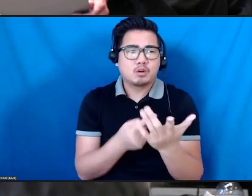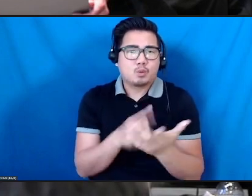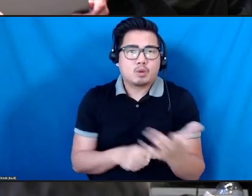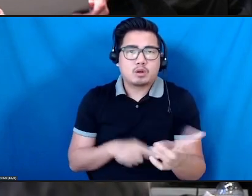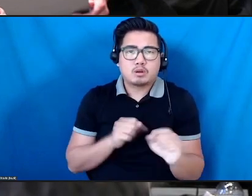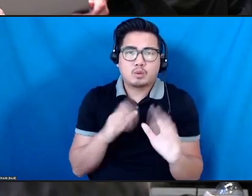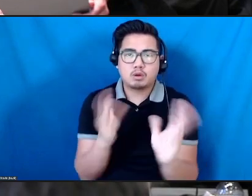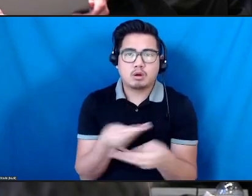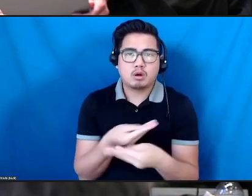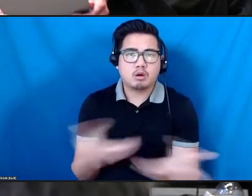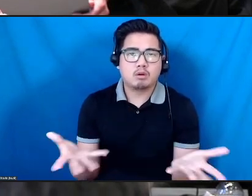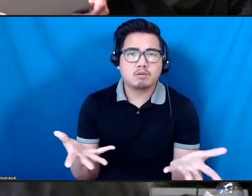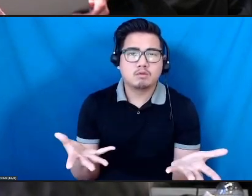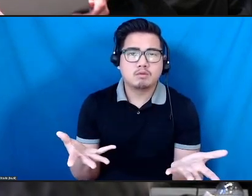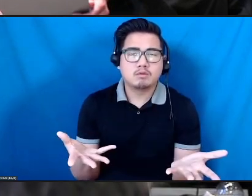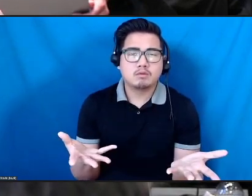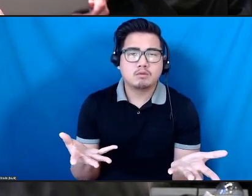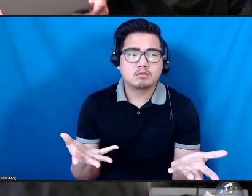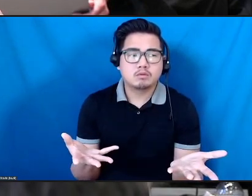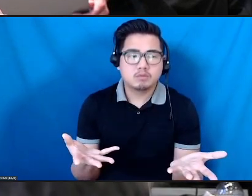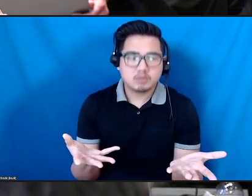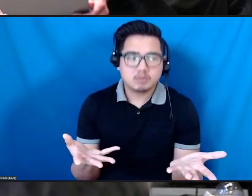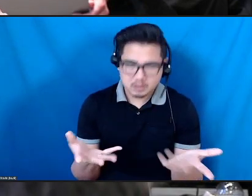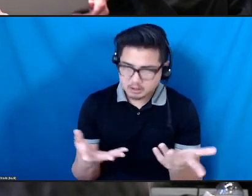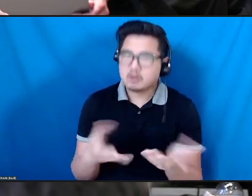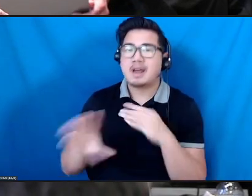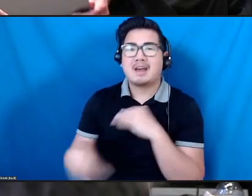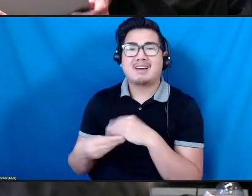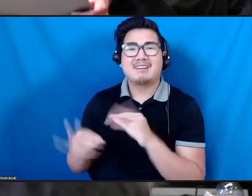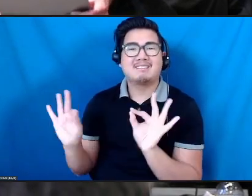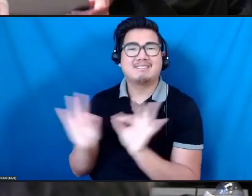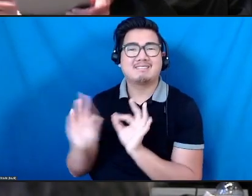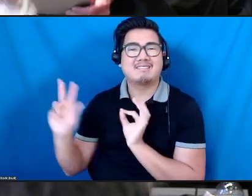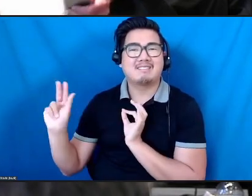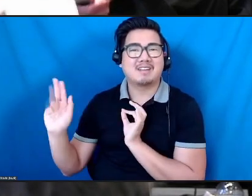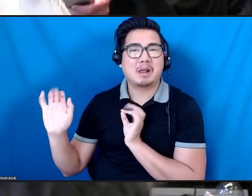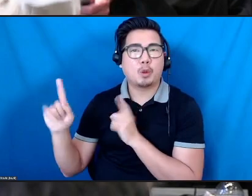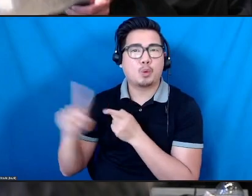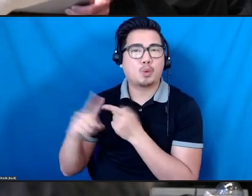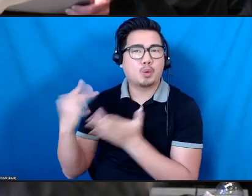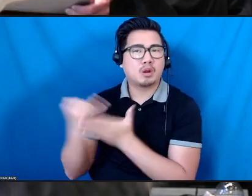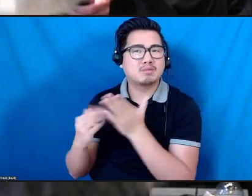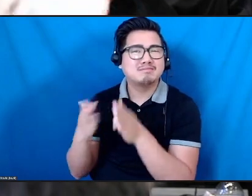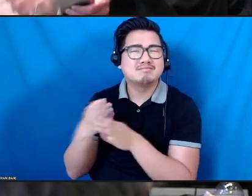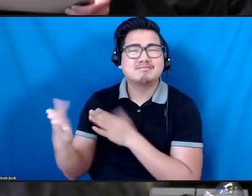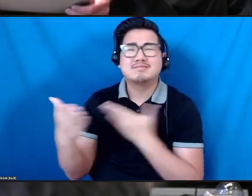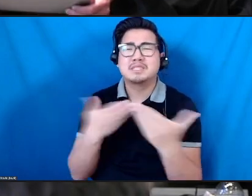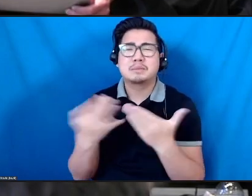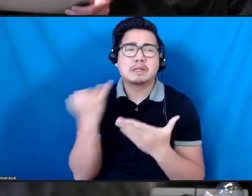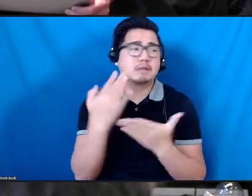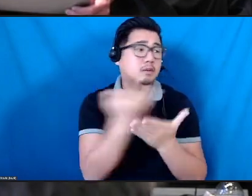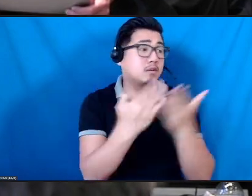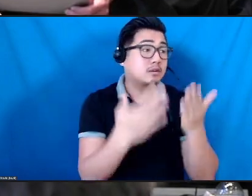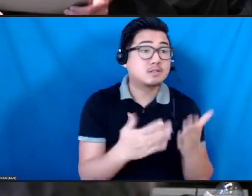That brings value to the sector, brings value to the artists, whether they're national, local, or international.